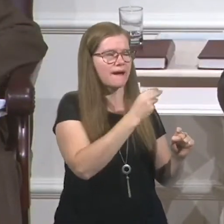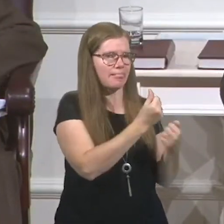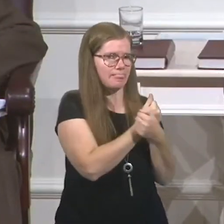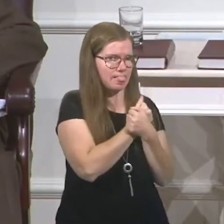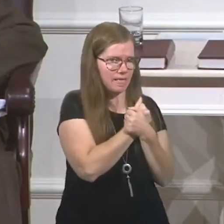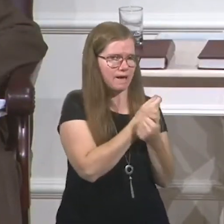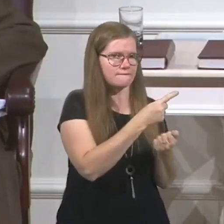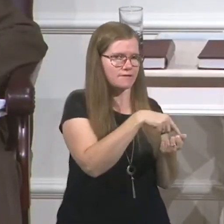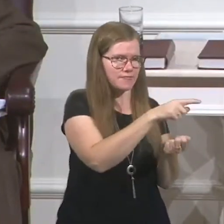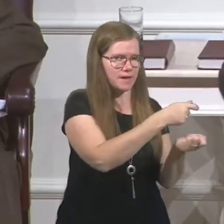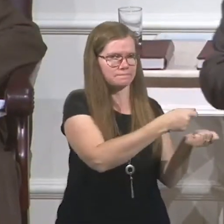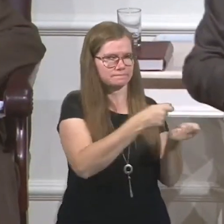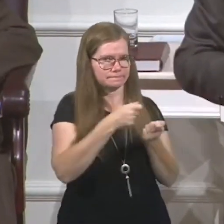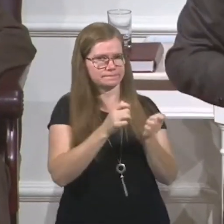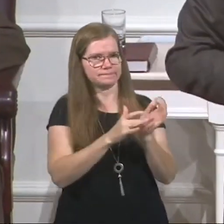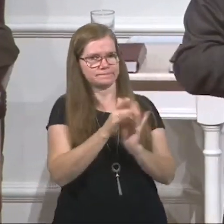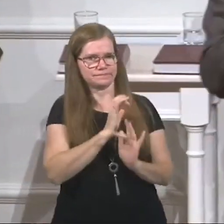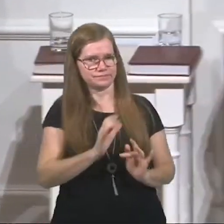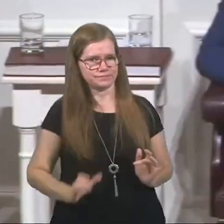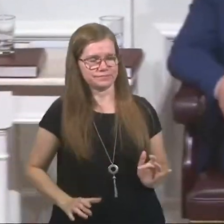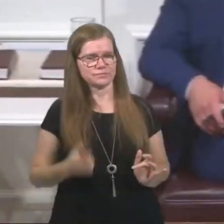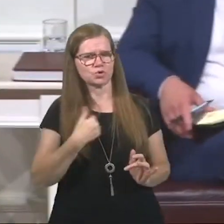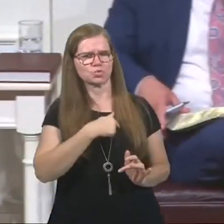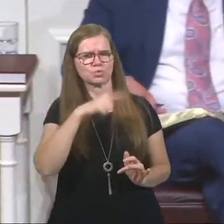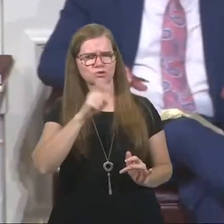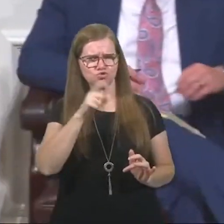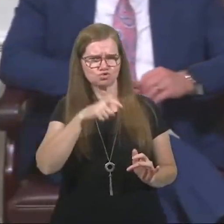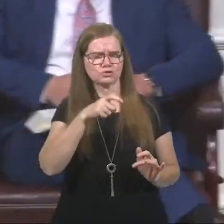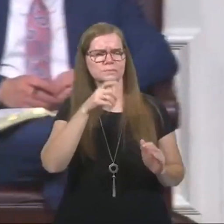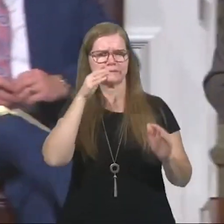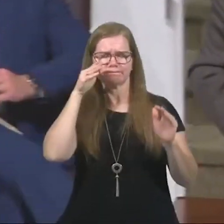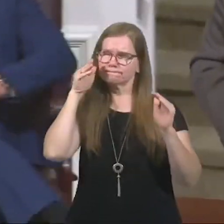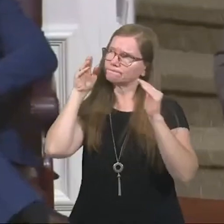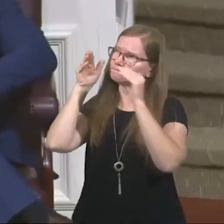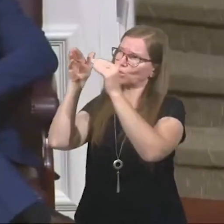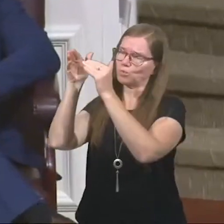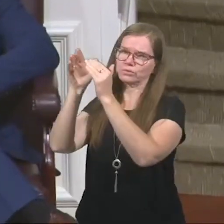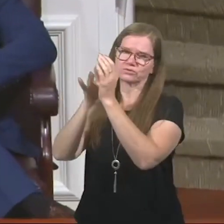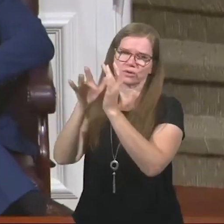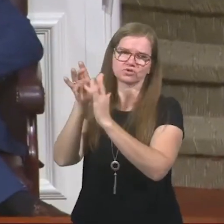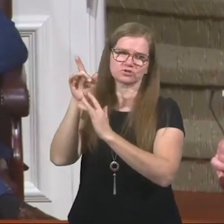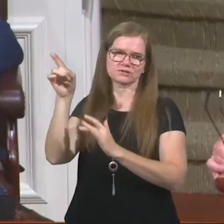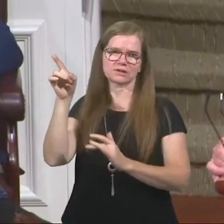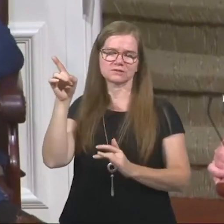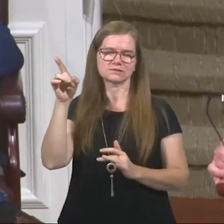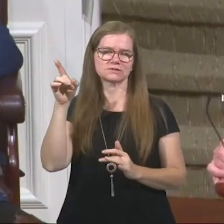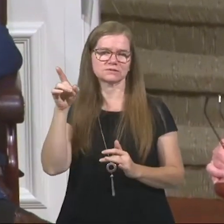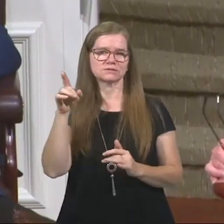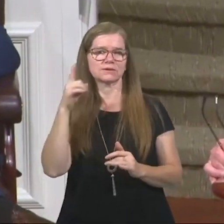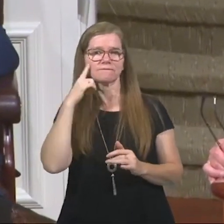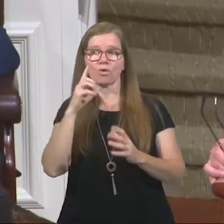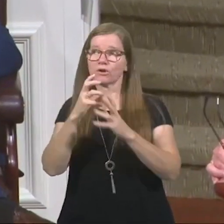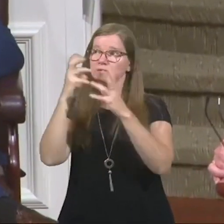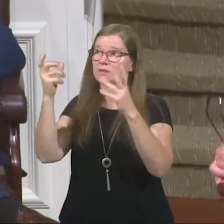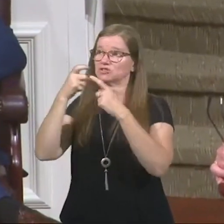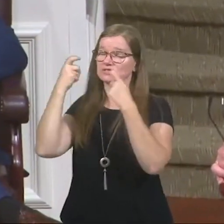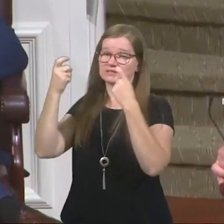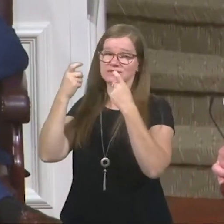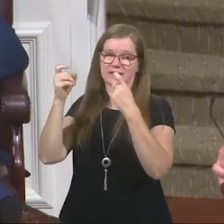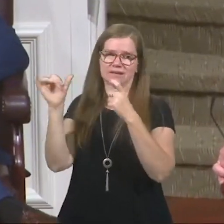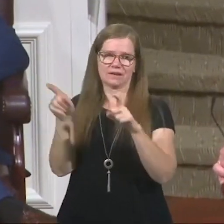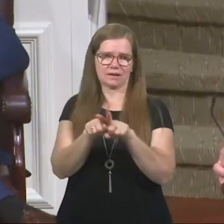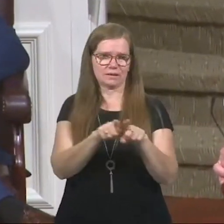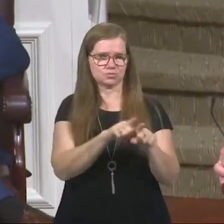of Jesus Christ. We should be focused upon the person of Jesus for as much then as Christ suffered,